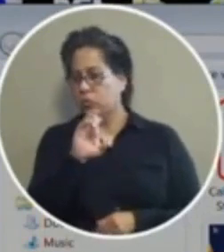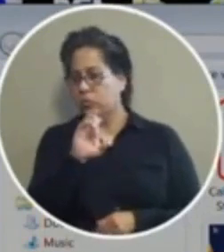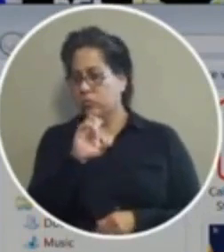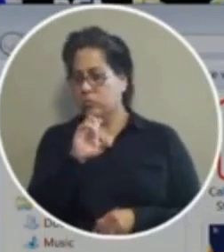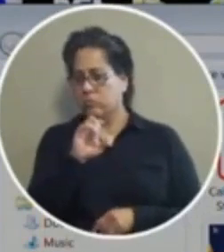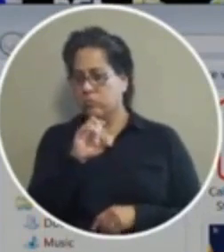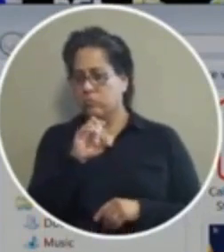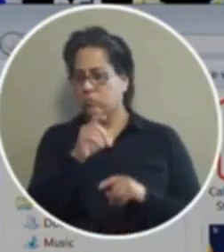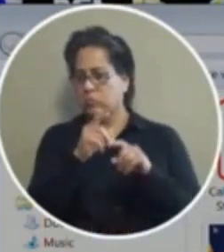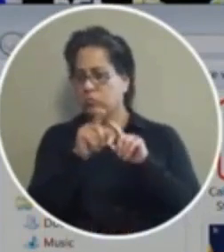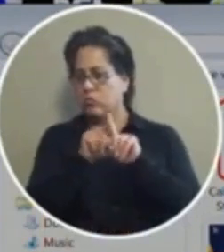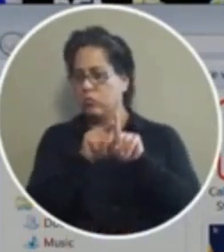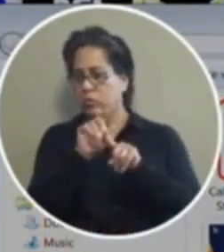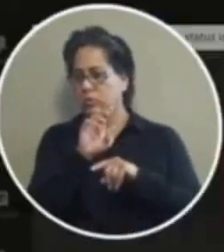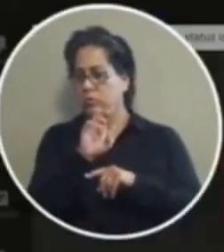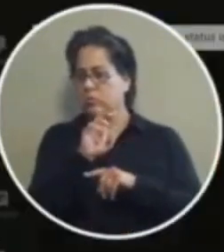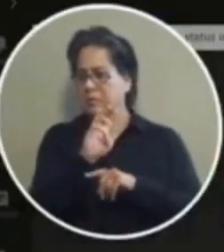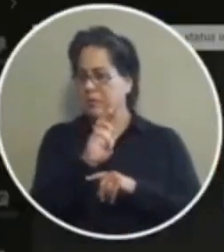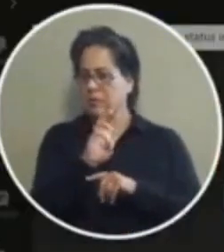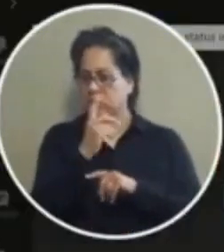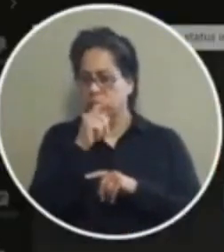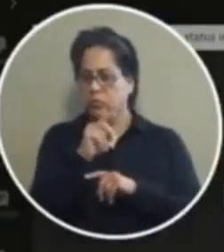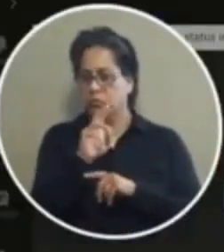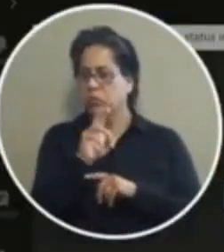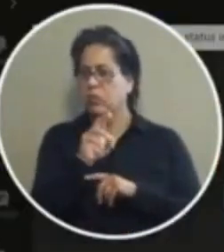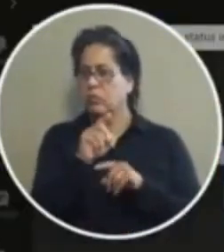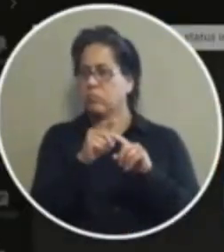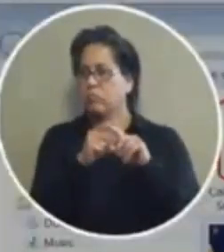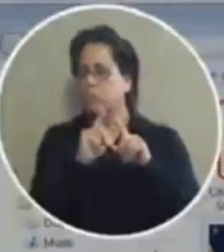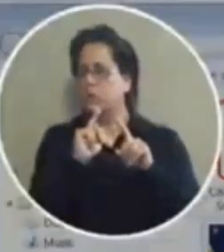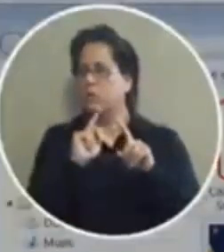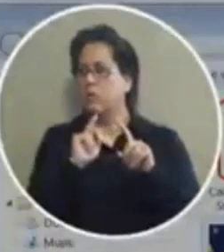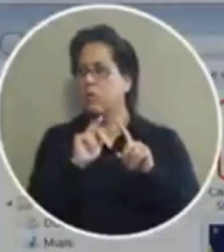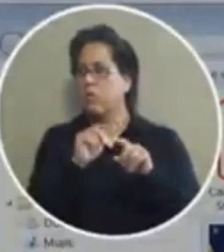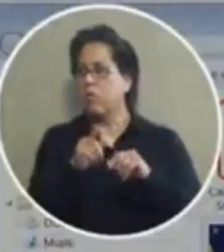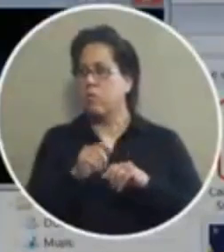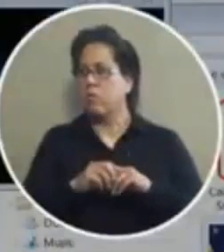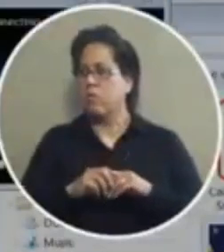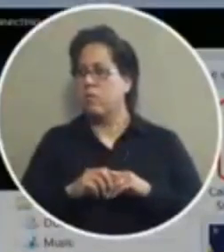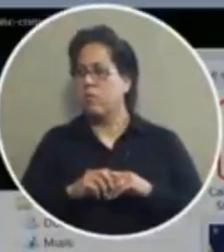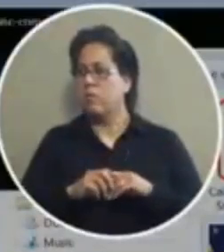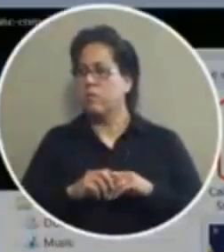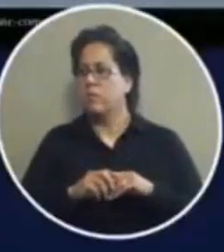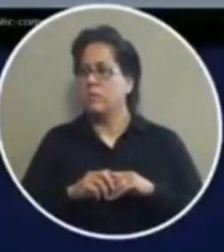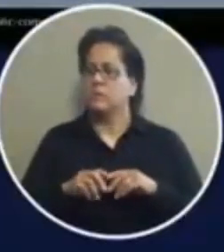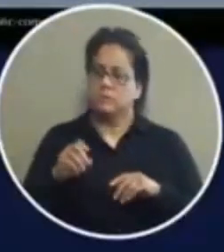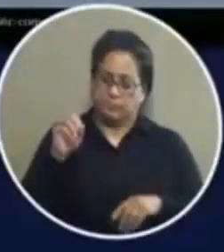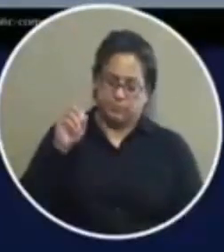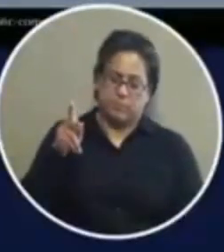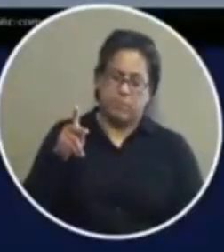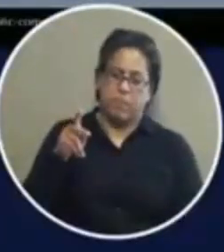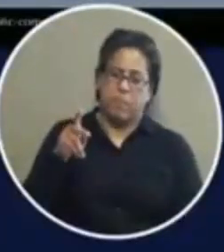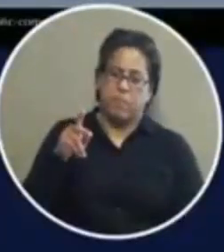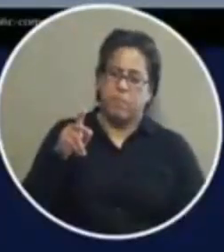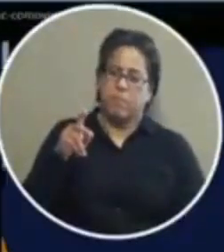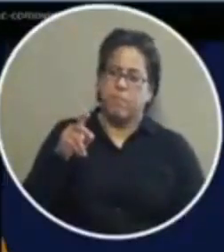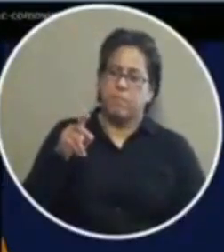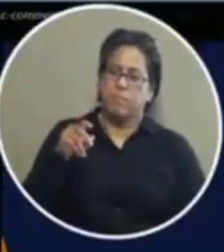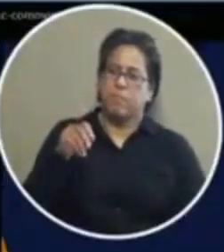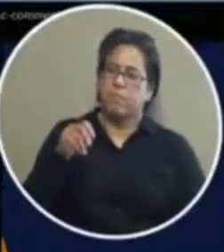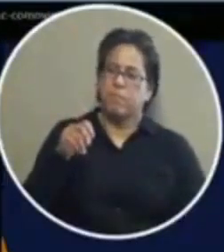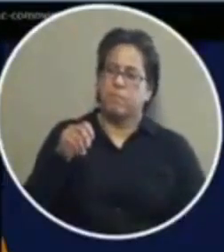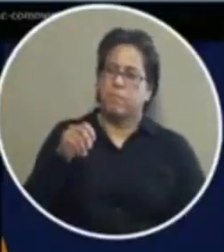begin speaking up to six minutes hello yes sir go ahead